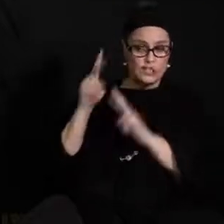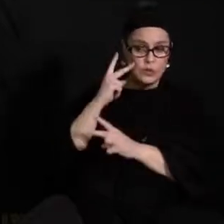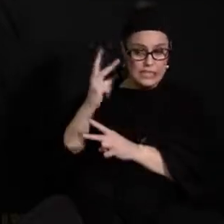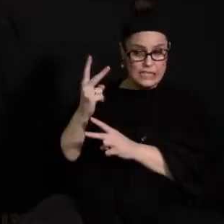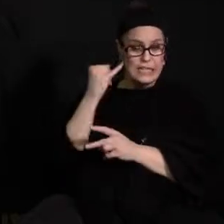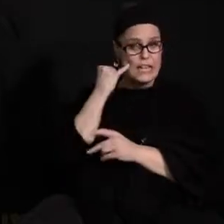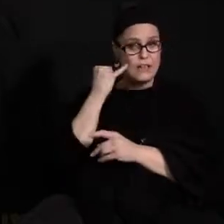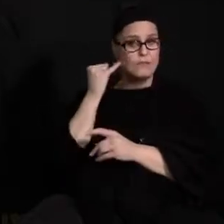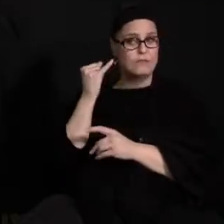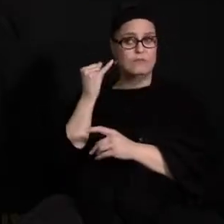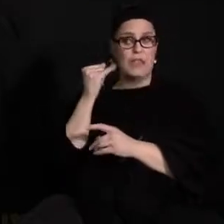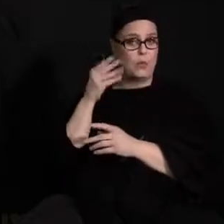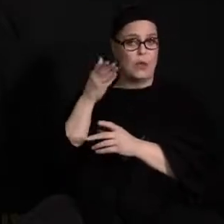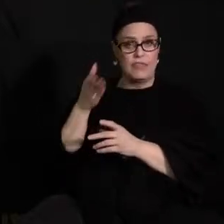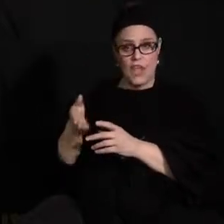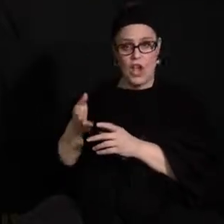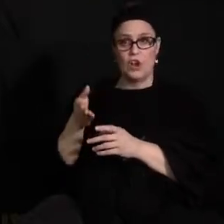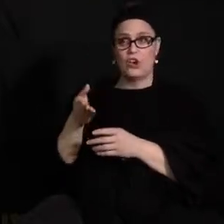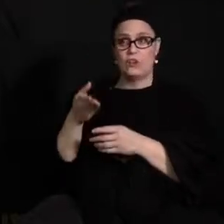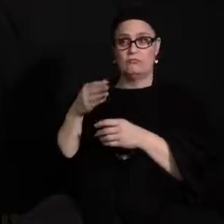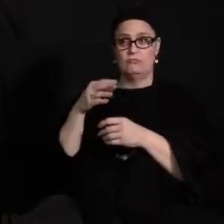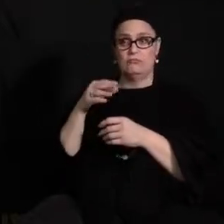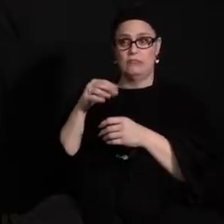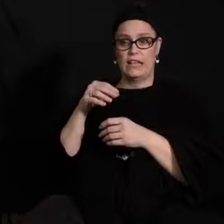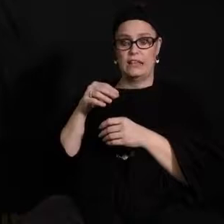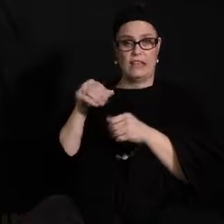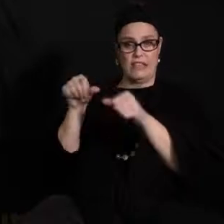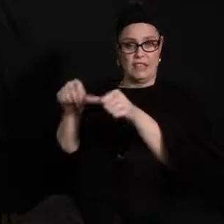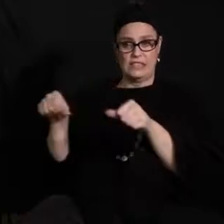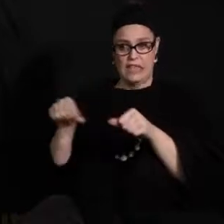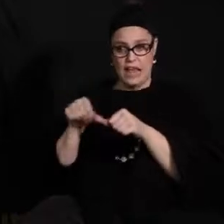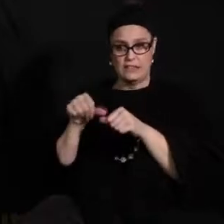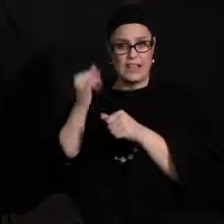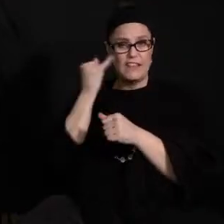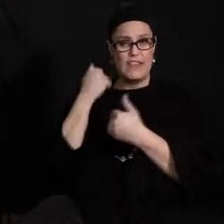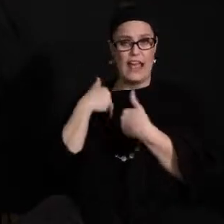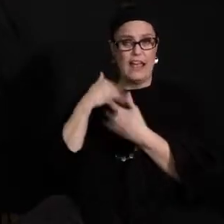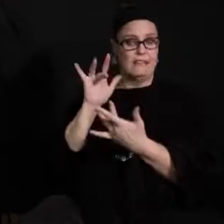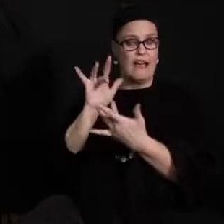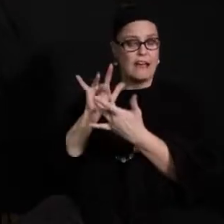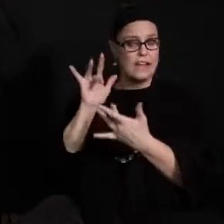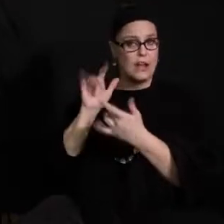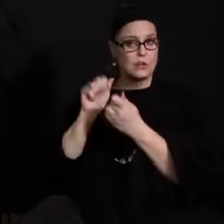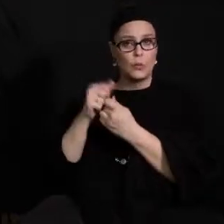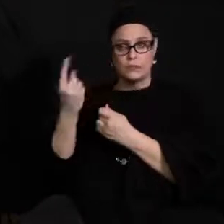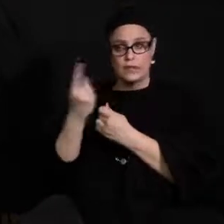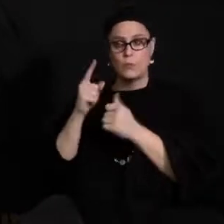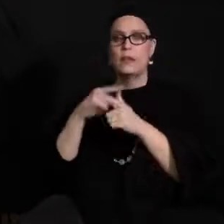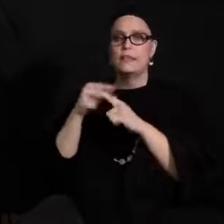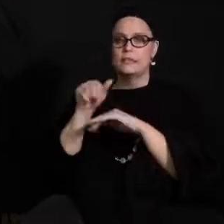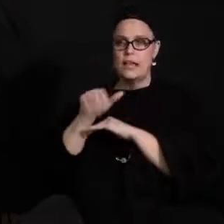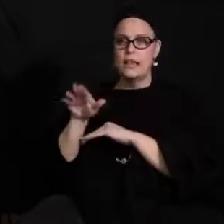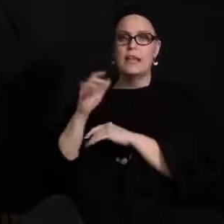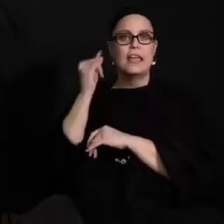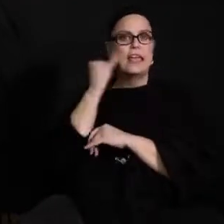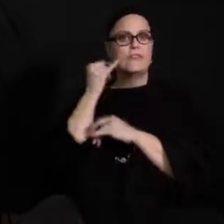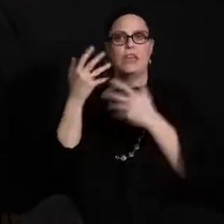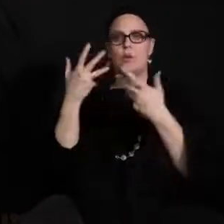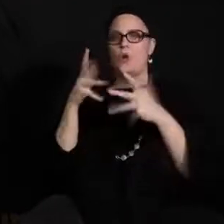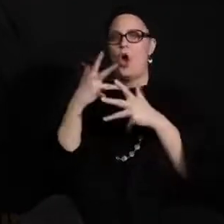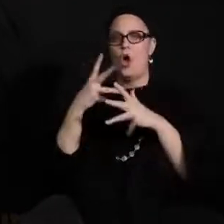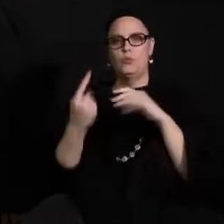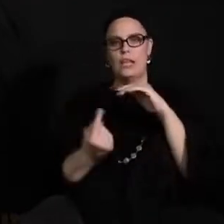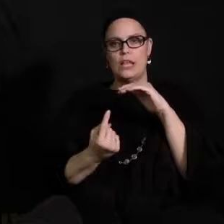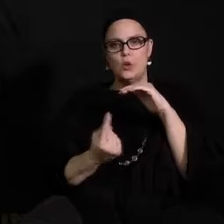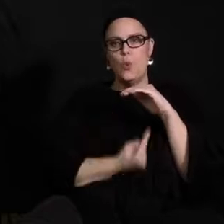was an infectious period where they had contact with someone and then send those notifications out. But if a student was already in